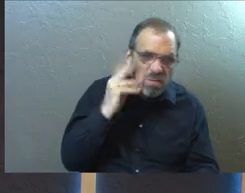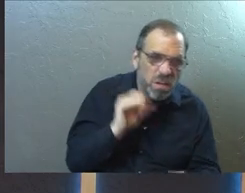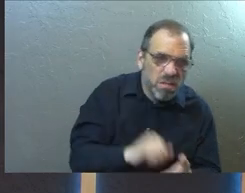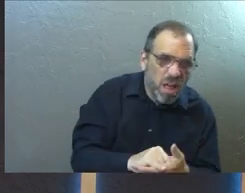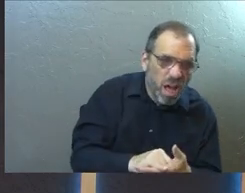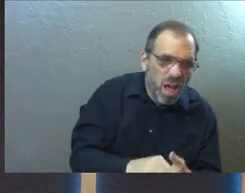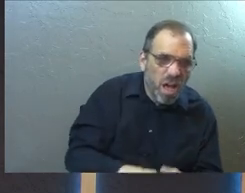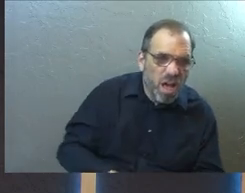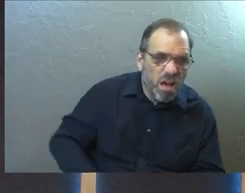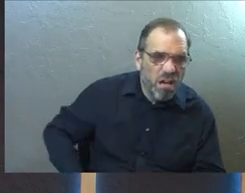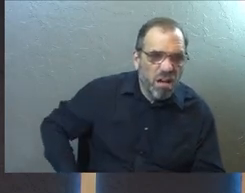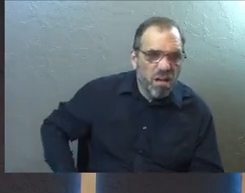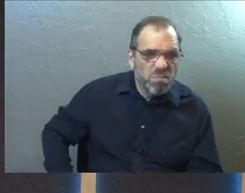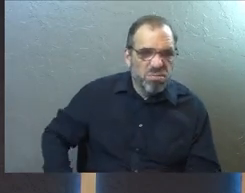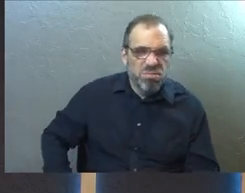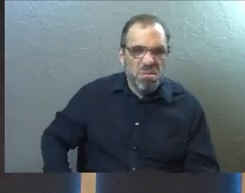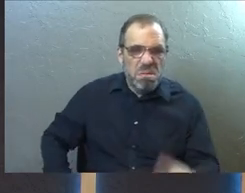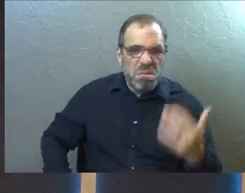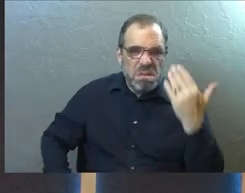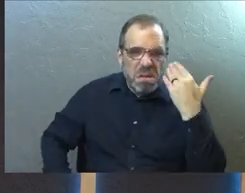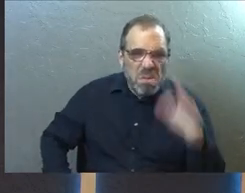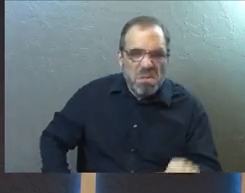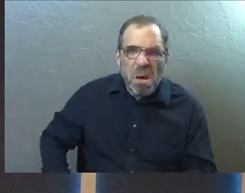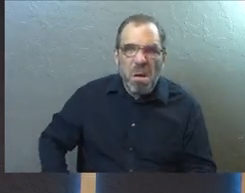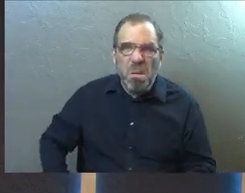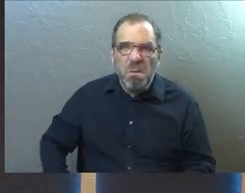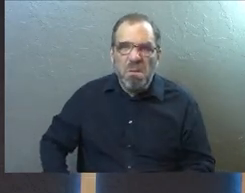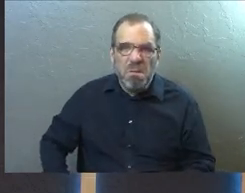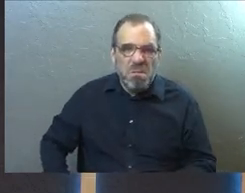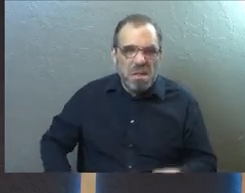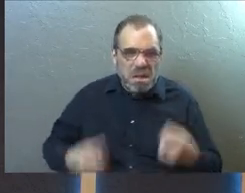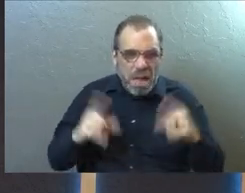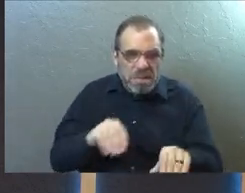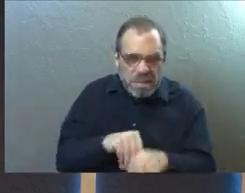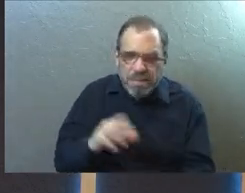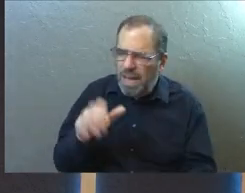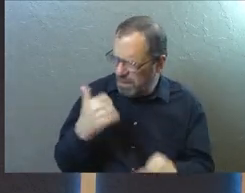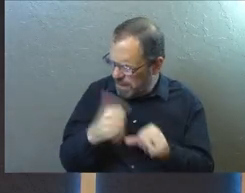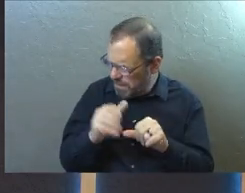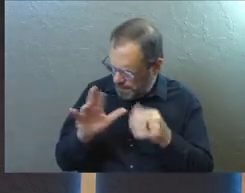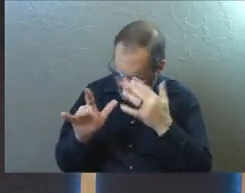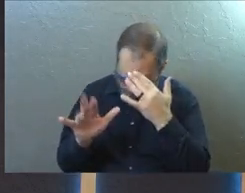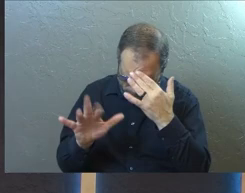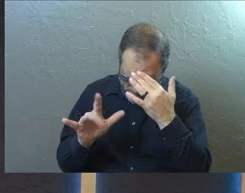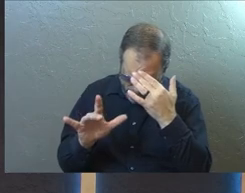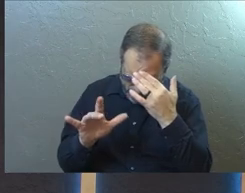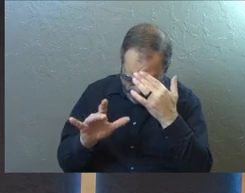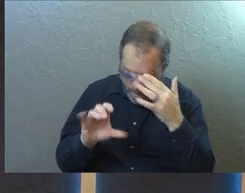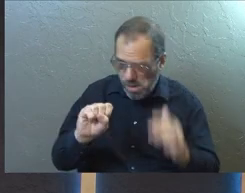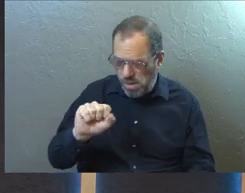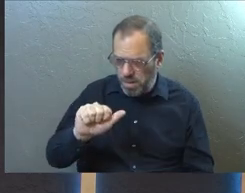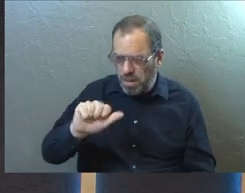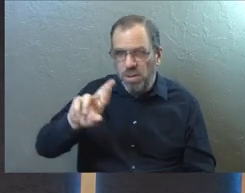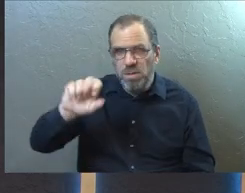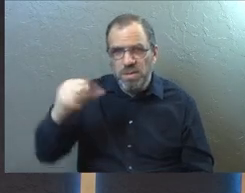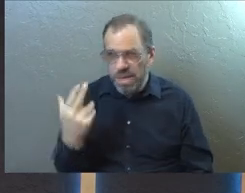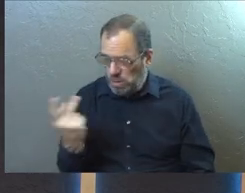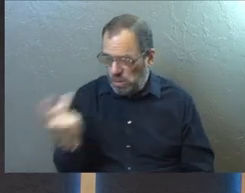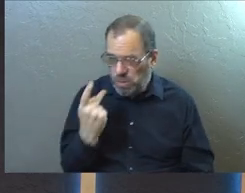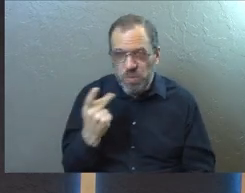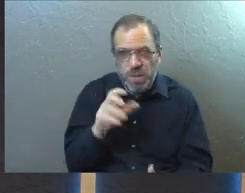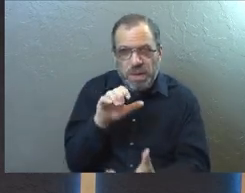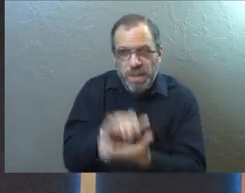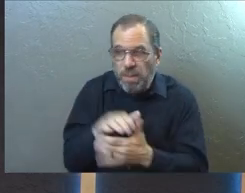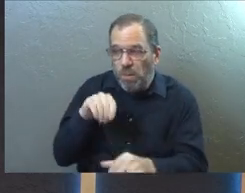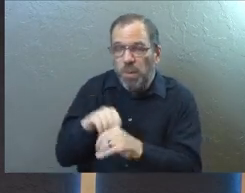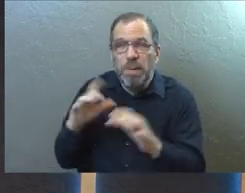that, you're like, oh man, they don't even know. There's something that happens in us. I remember it was right when Sarah and I, were about to get married. We